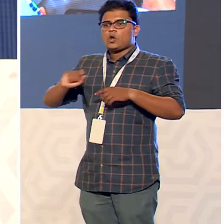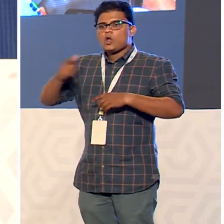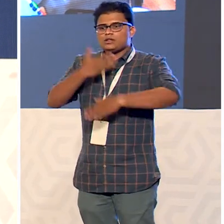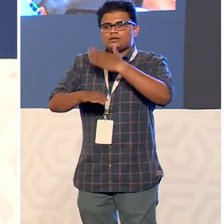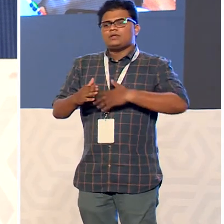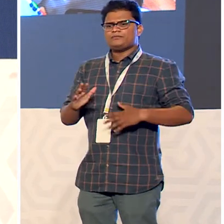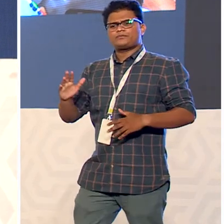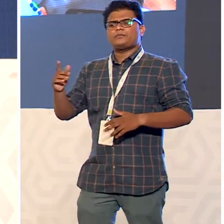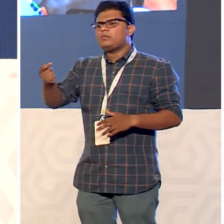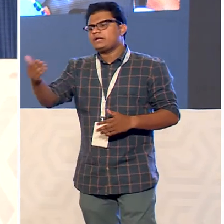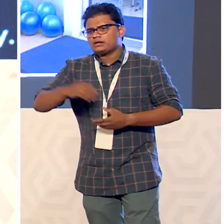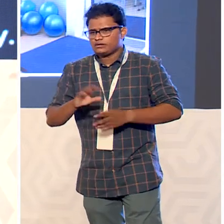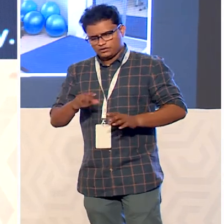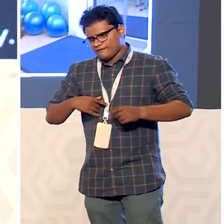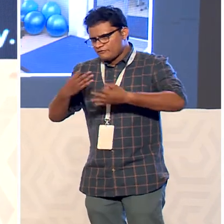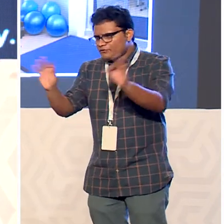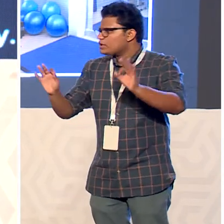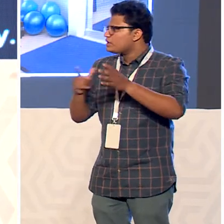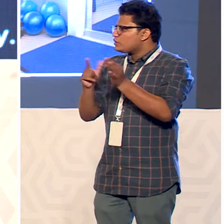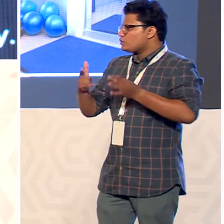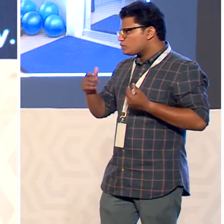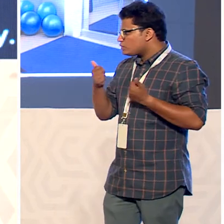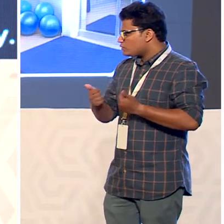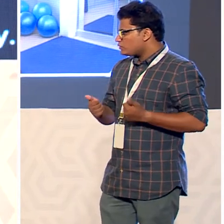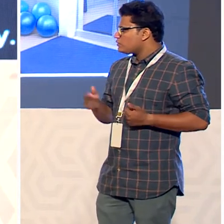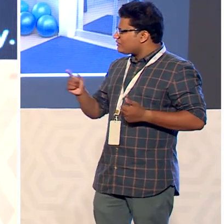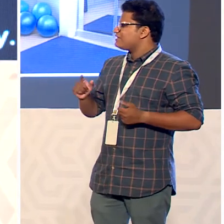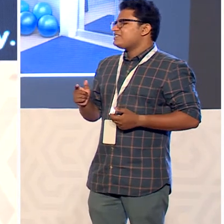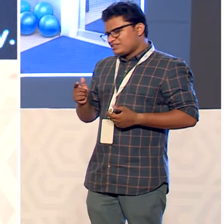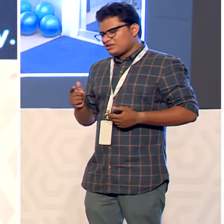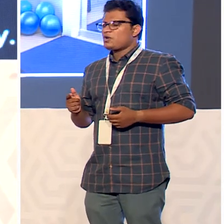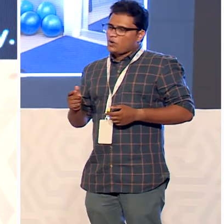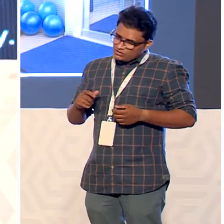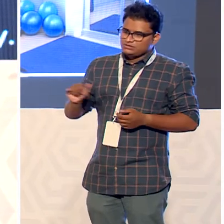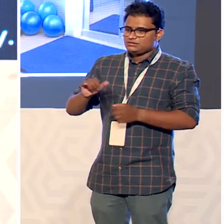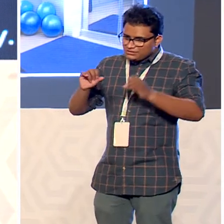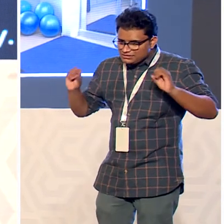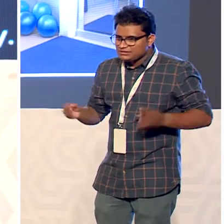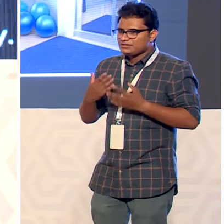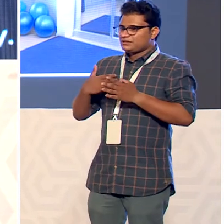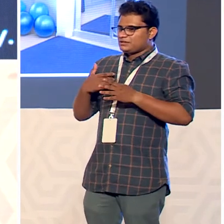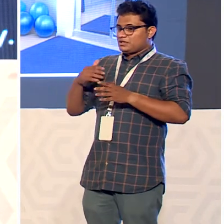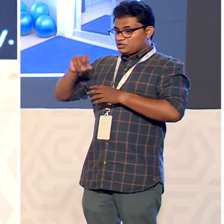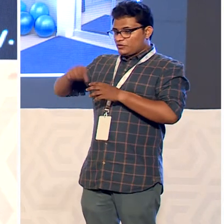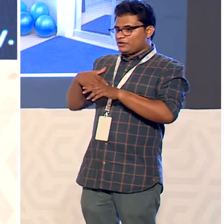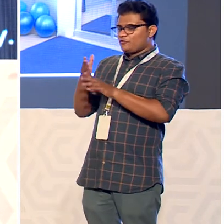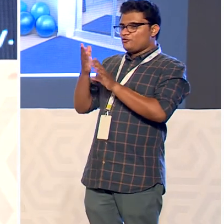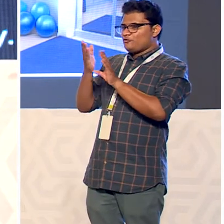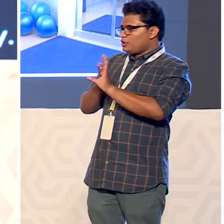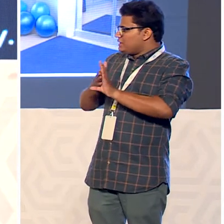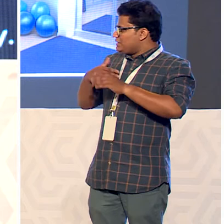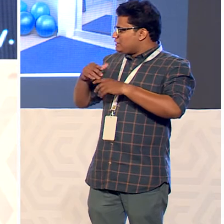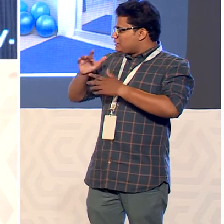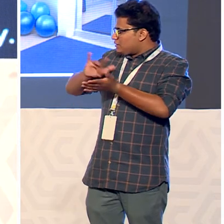of cost for lifetime yeah so we have also started saukya physiotherapy center for uh